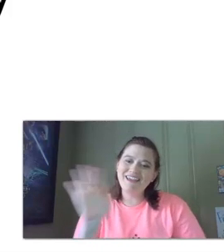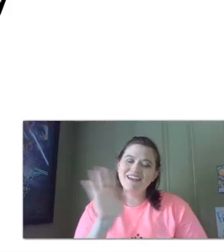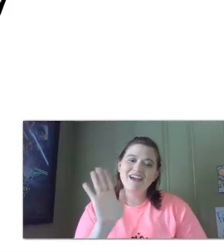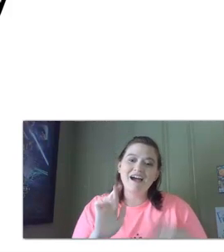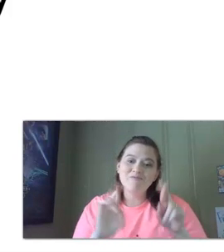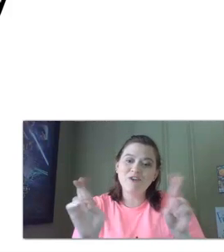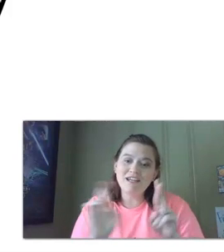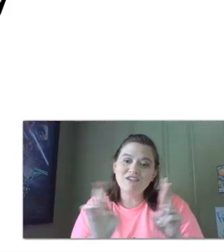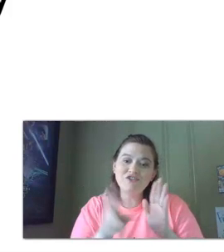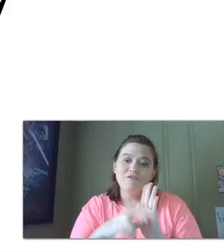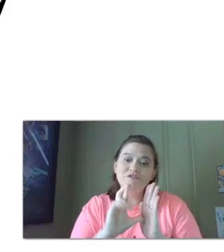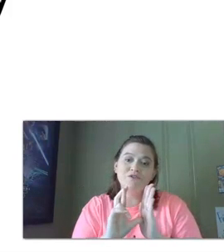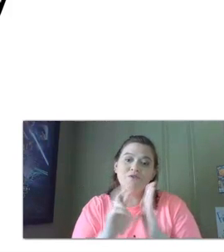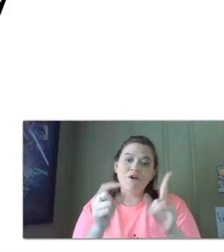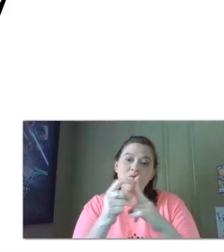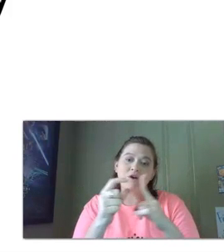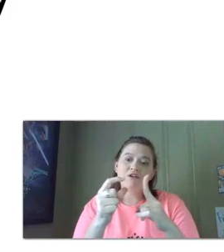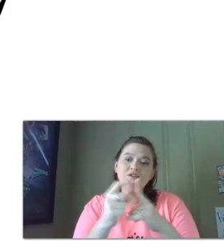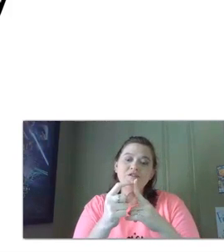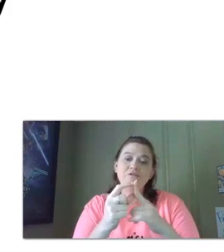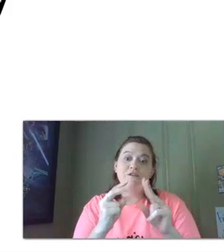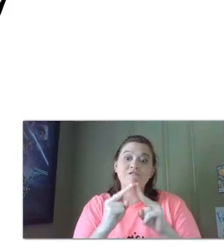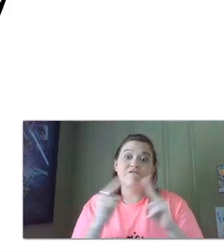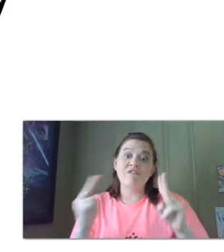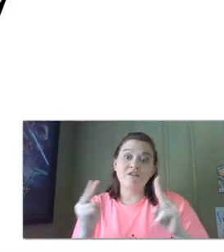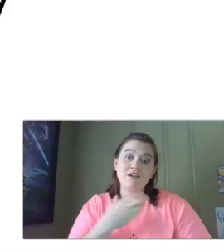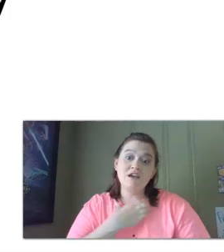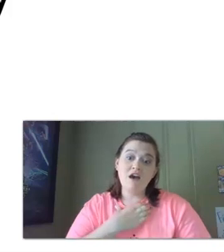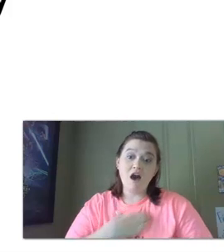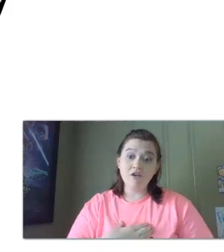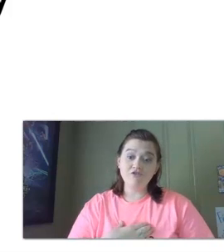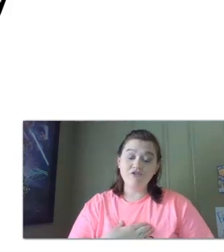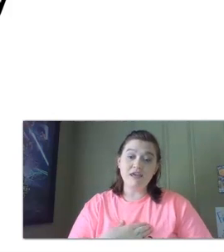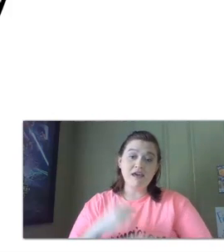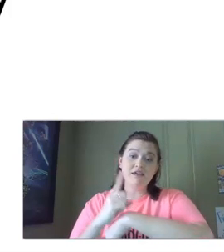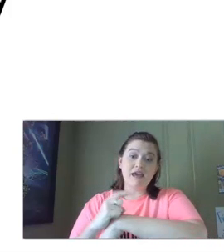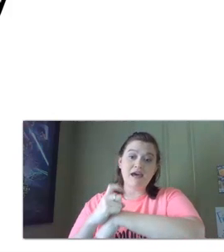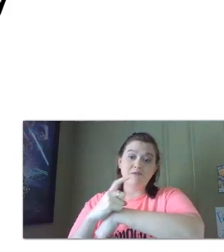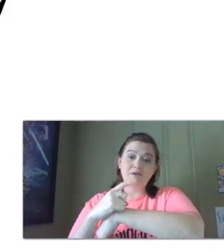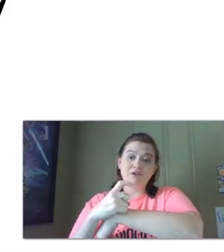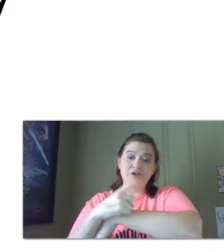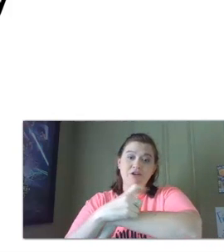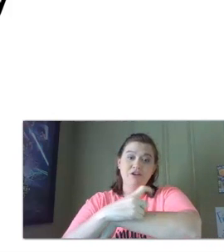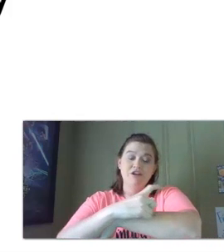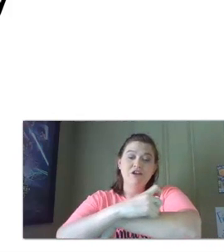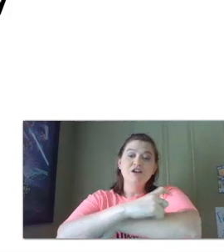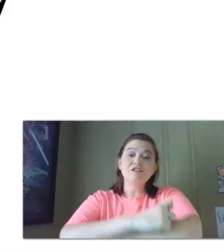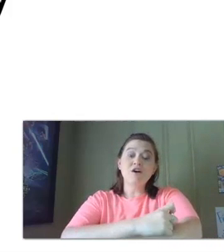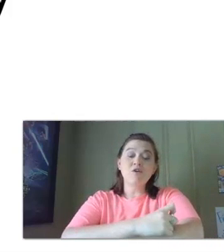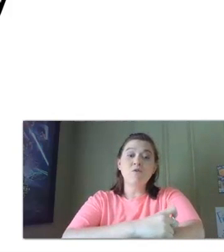hi i'm ready to review our words for the very hungry caterpillar